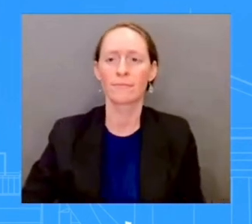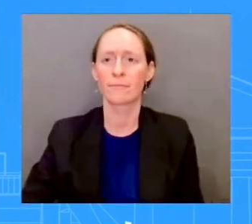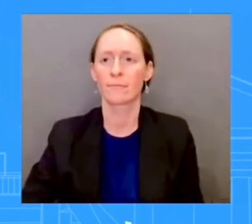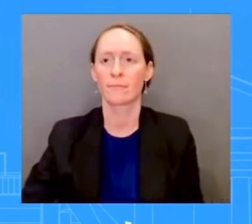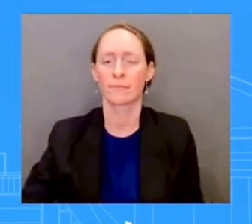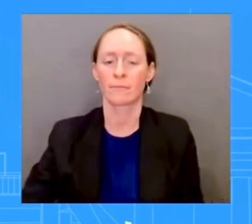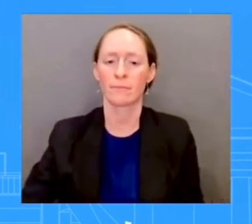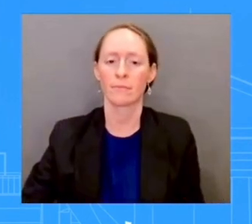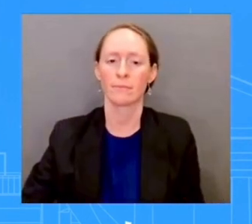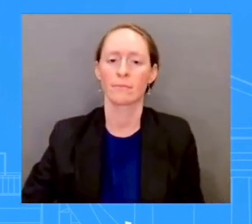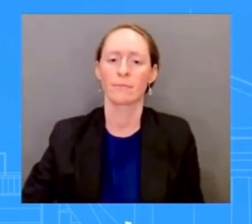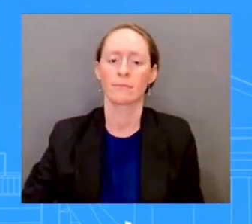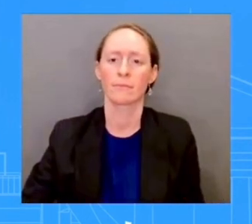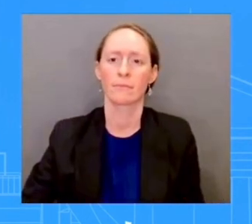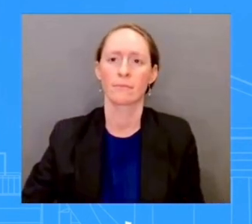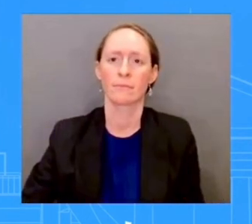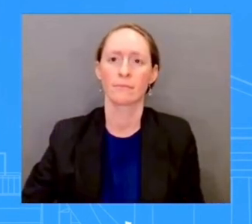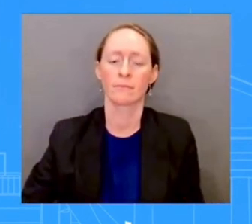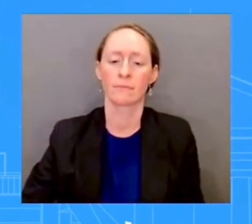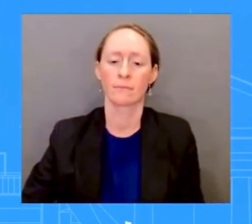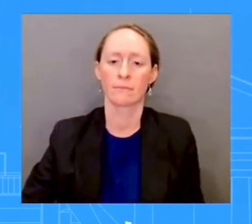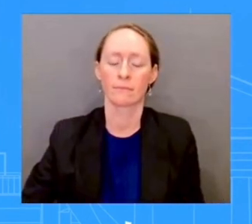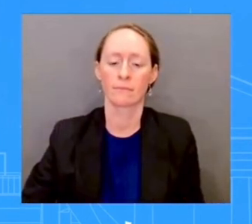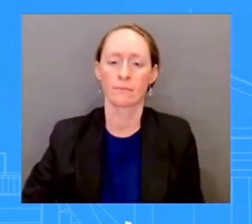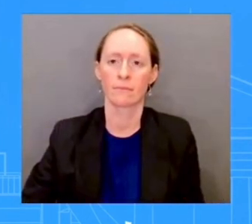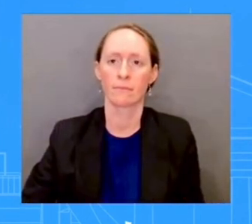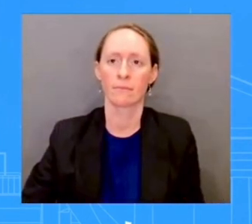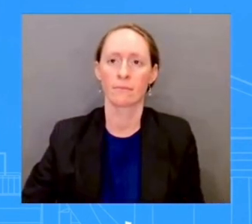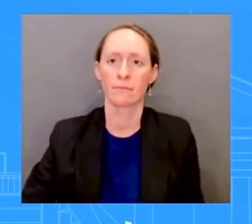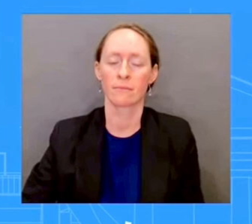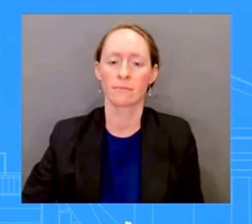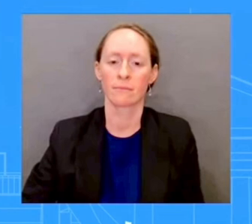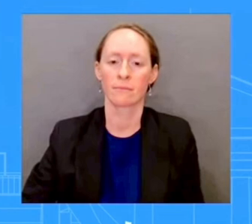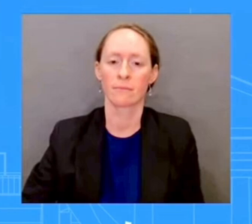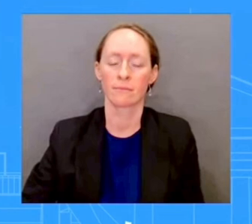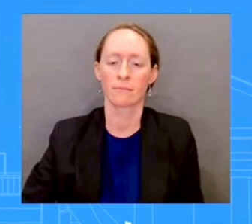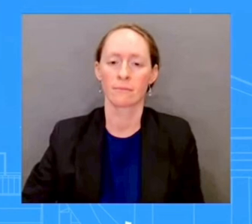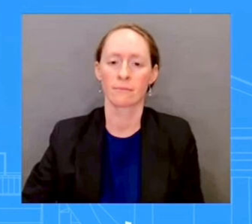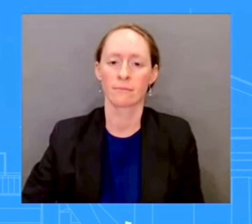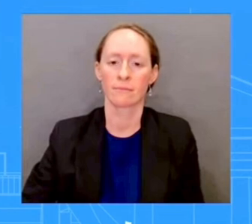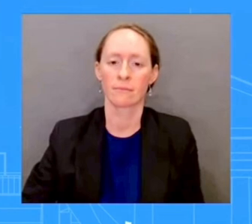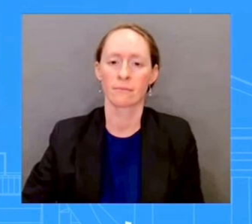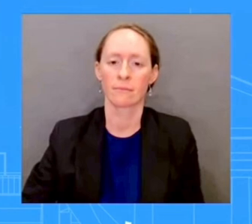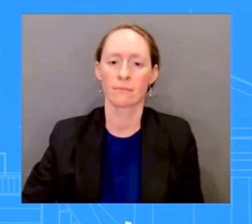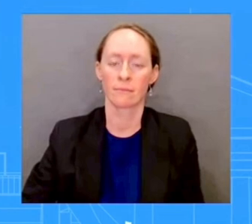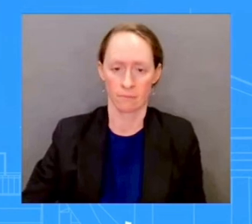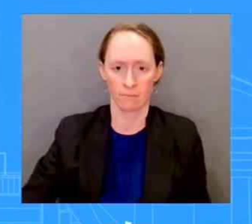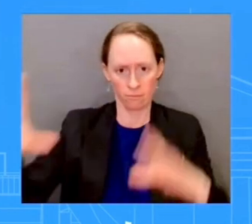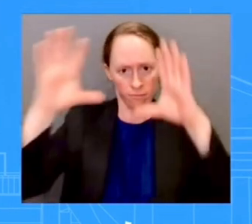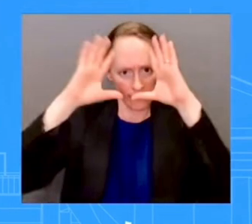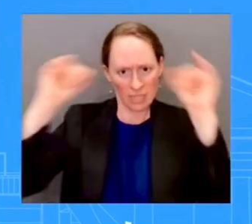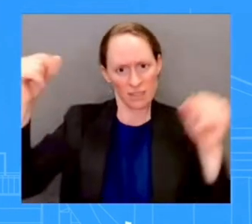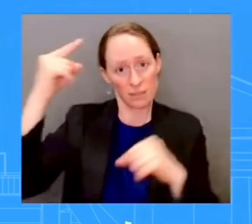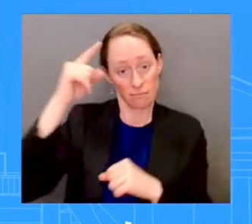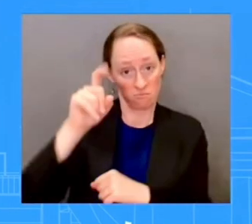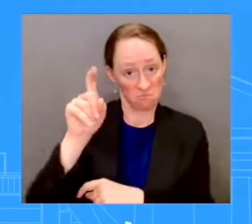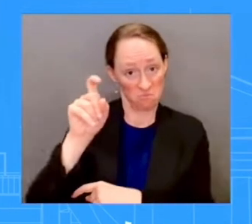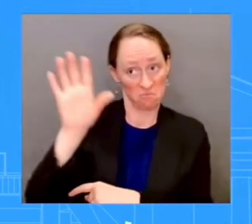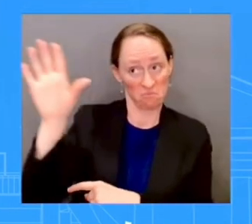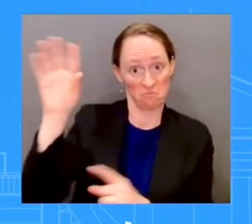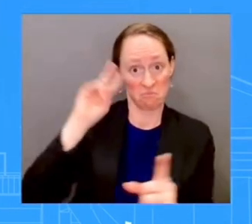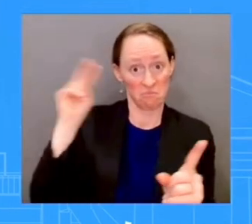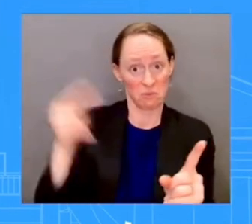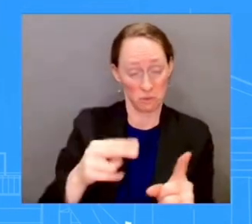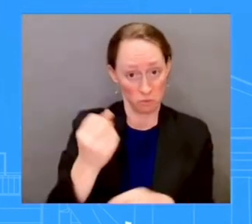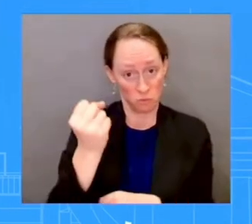disaster relief funding, does the President think that $12 billion is going to be enough, or is it possible that we'll go back and have to ask Congress for more? So, look, $12 billion, as you